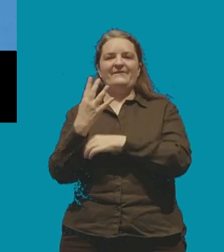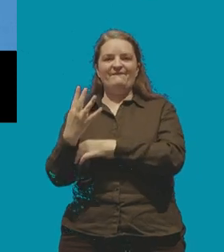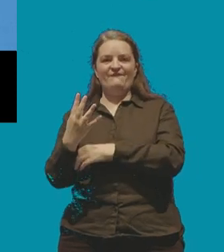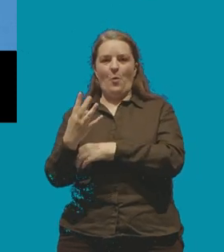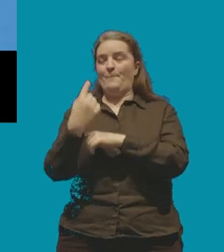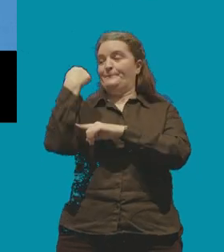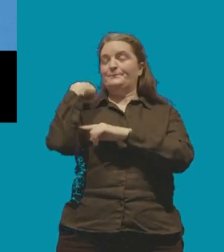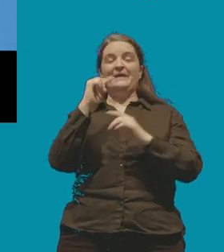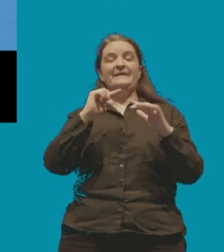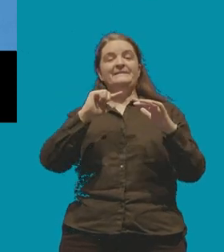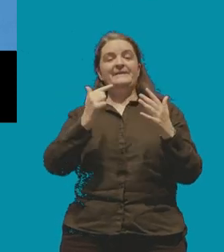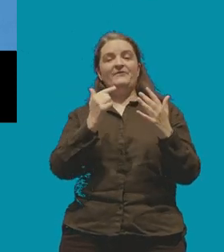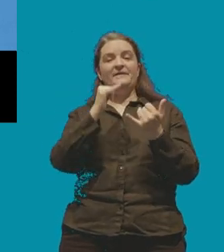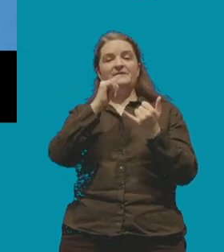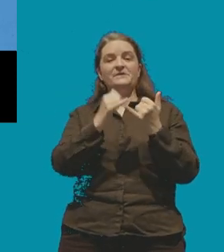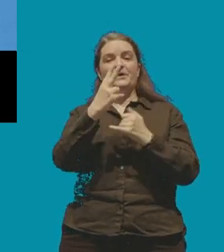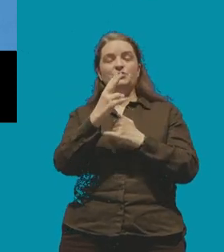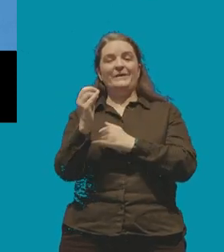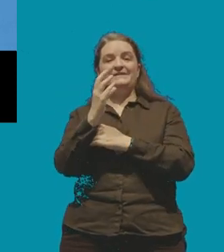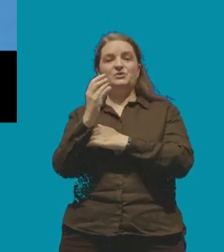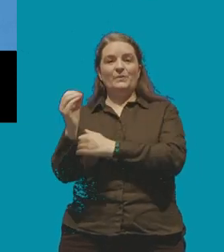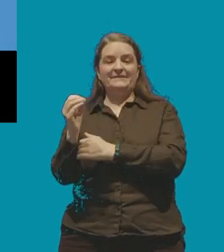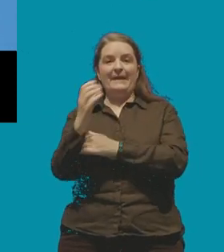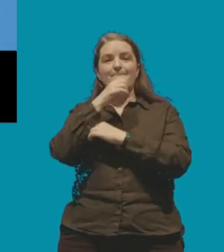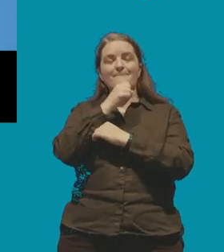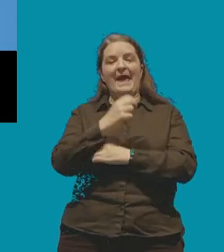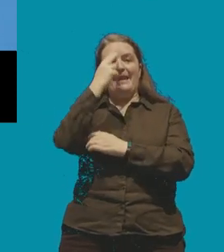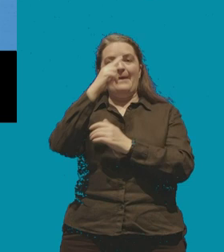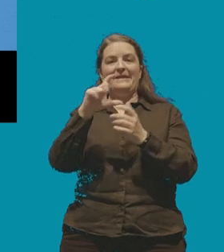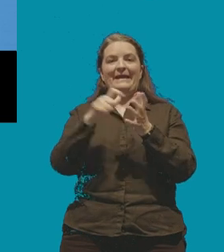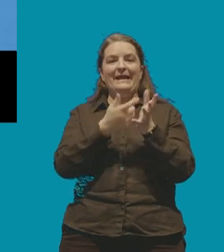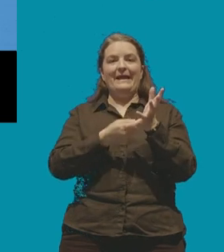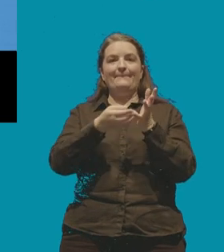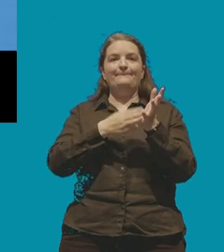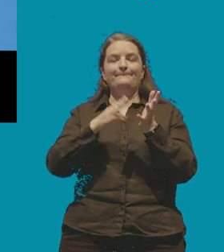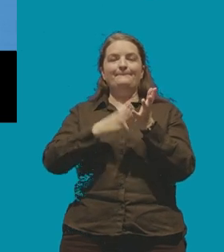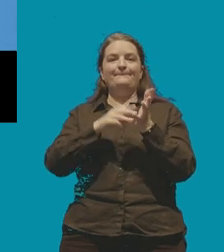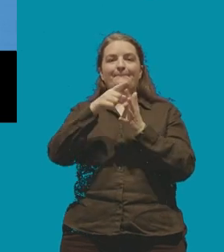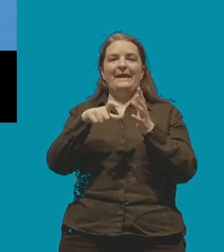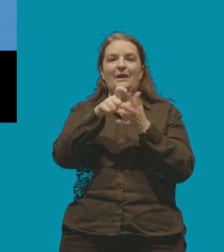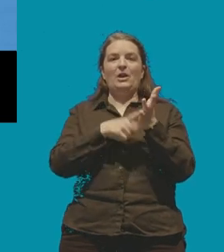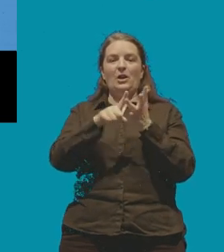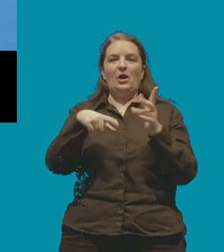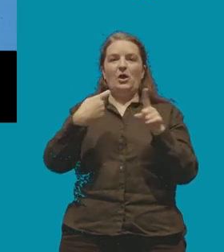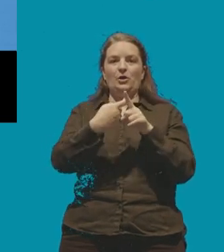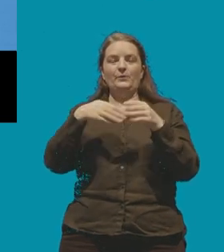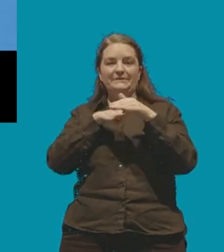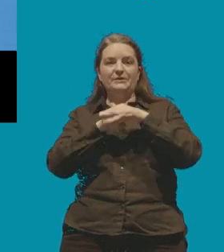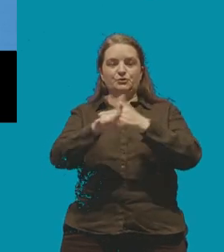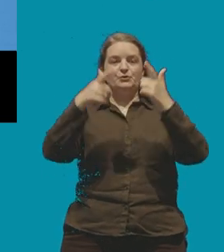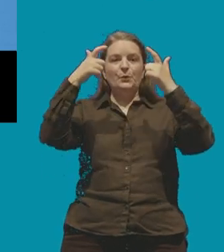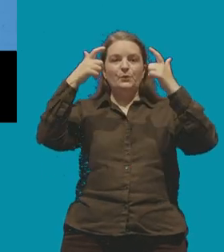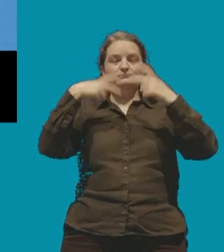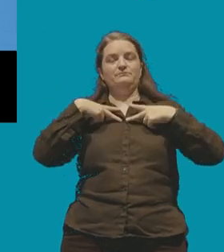7th of September 2020 a man named Kevin Medlock walked into the office of Duncan Lewis solicitors in